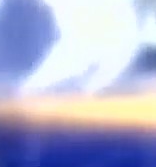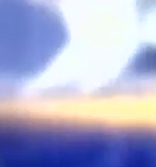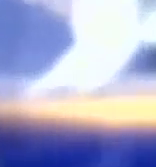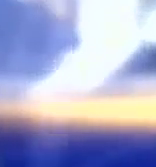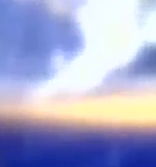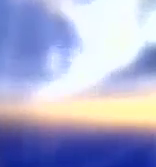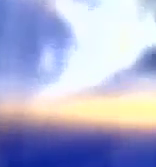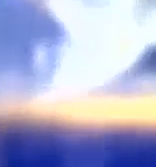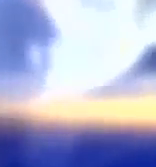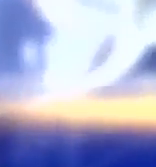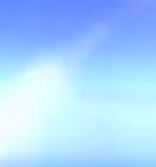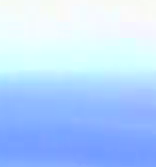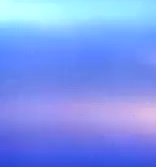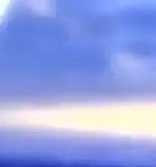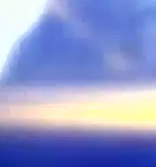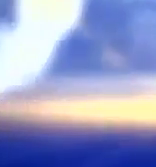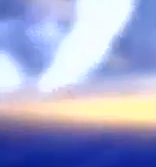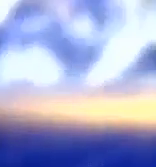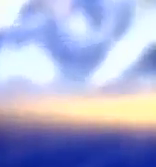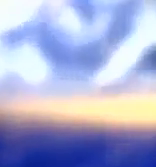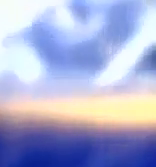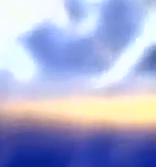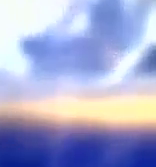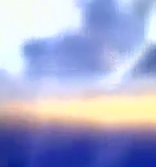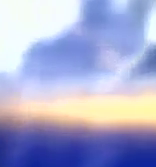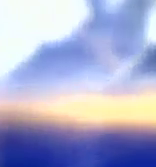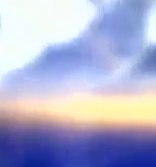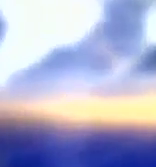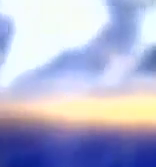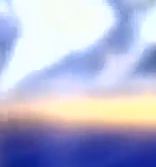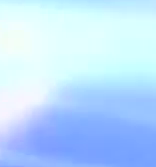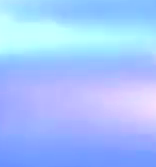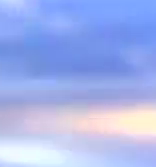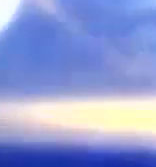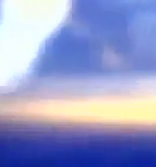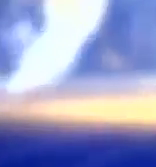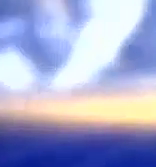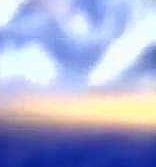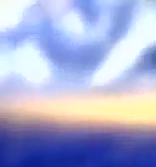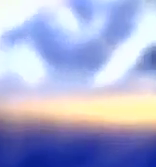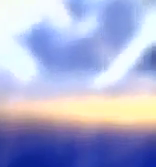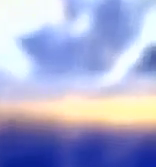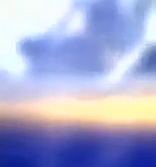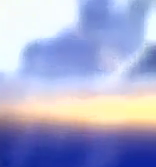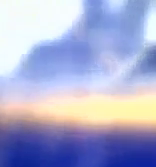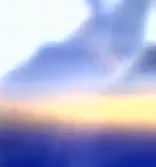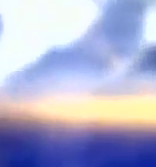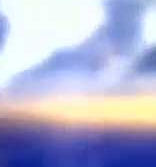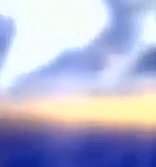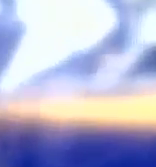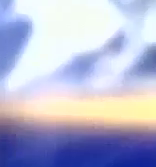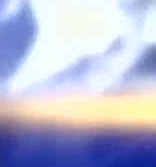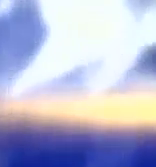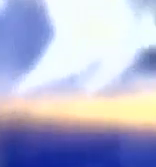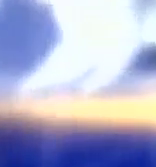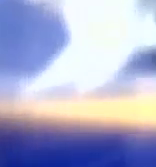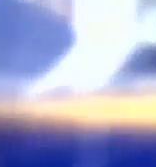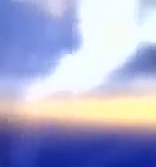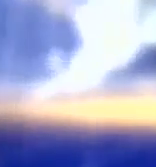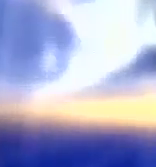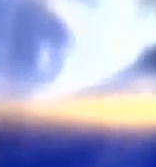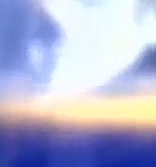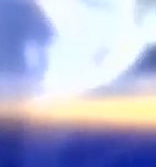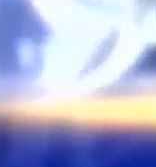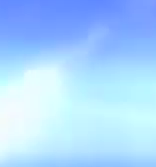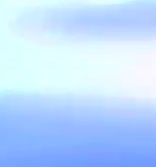federal government. The Nevis Island Administration and Public Enterprises in return for new United States dollar and Eastern Caribbean dollar denominated